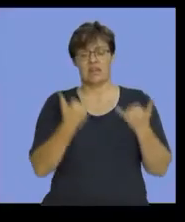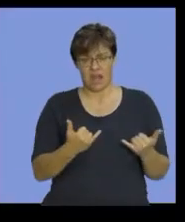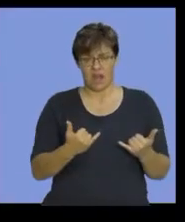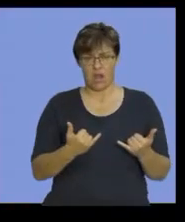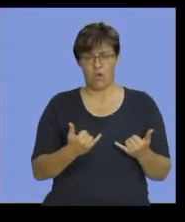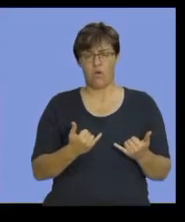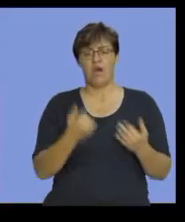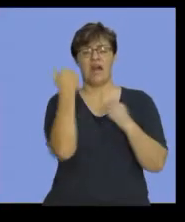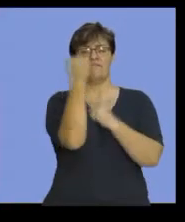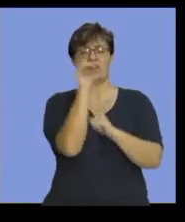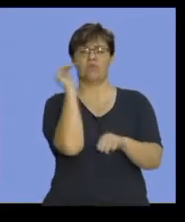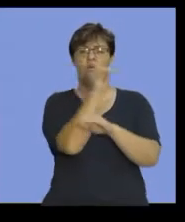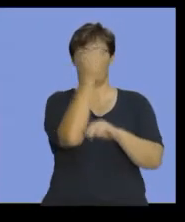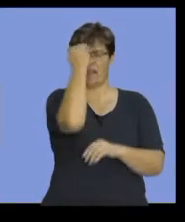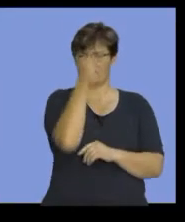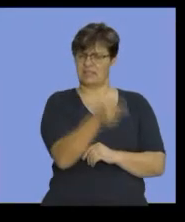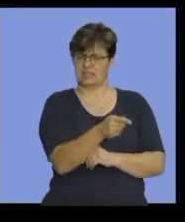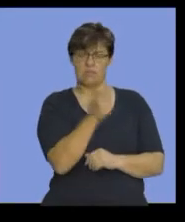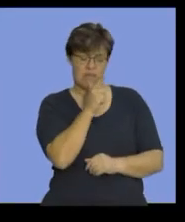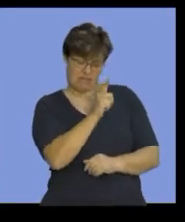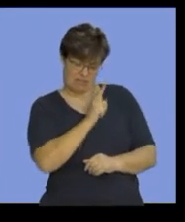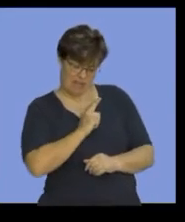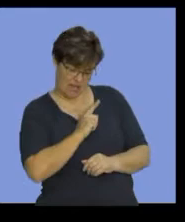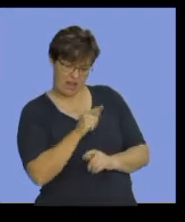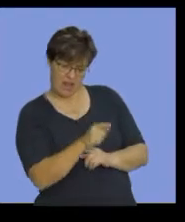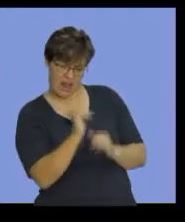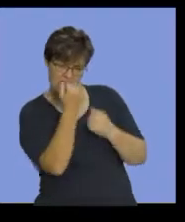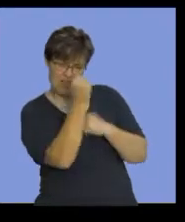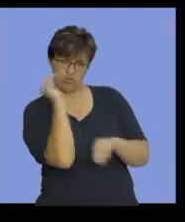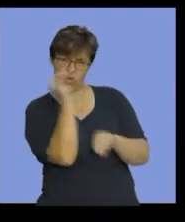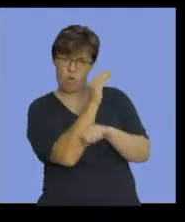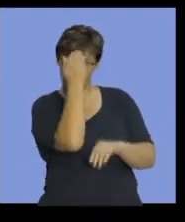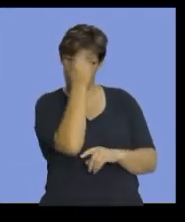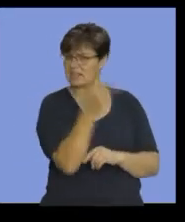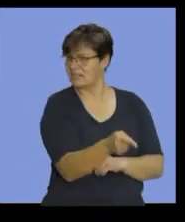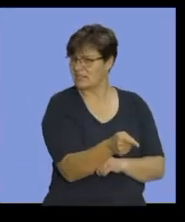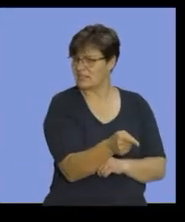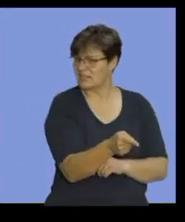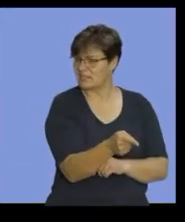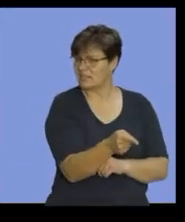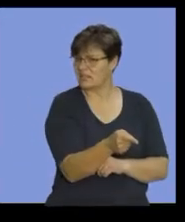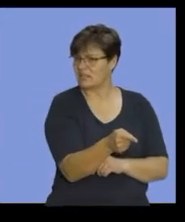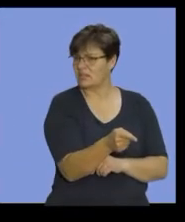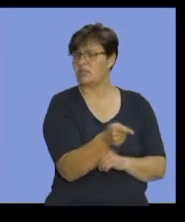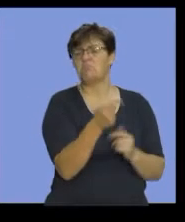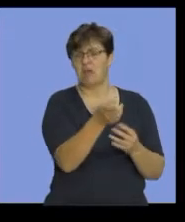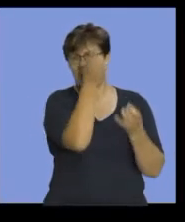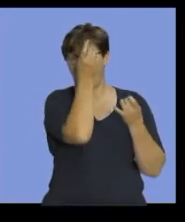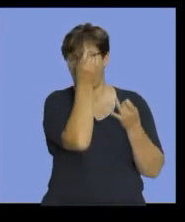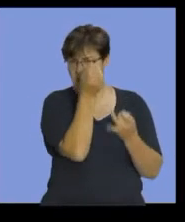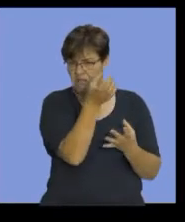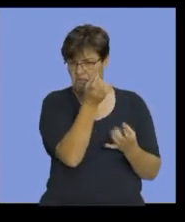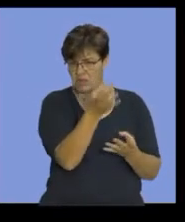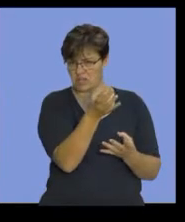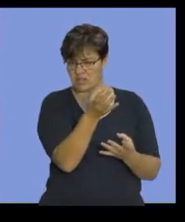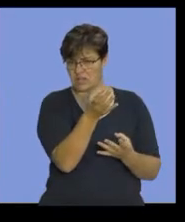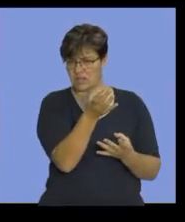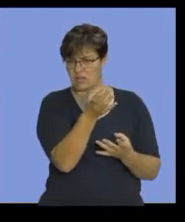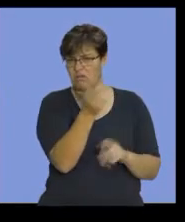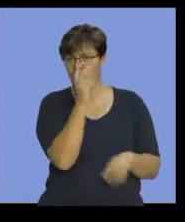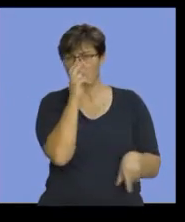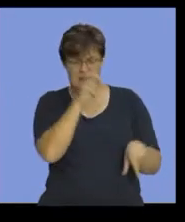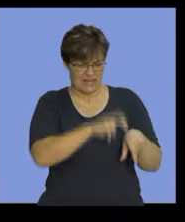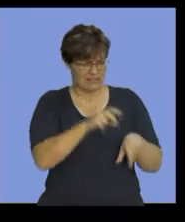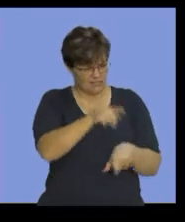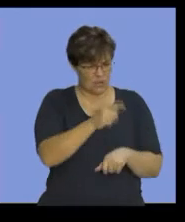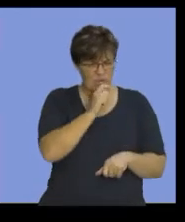factory overheads, and we are told for factory overheads that there was certain information that we needed to